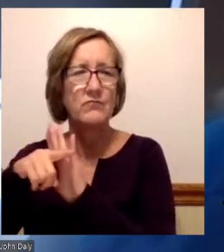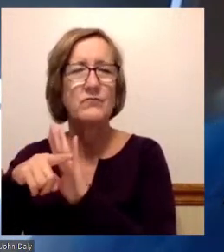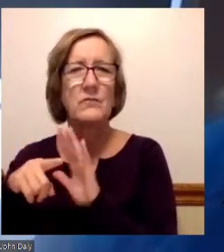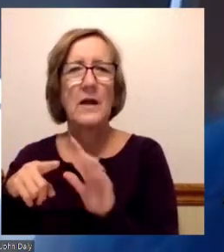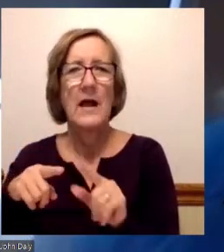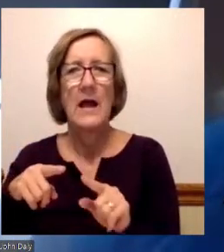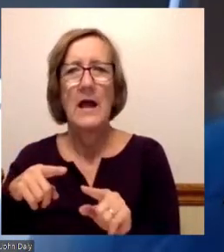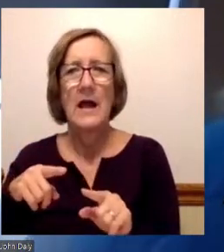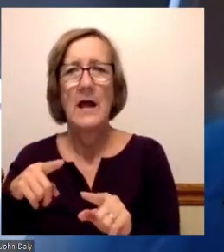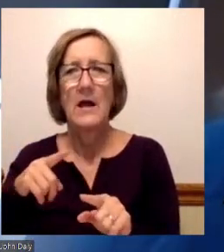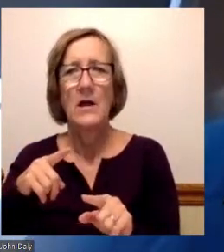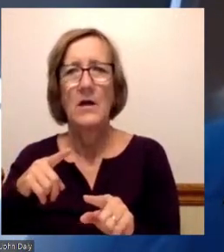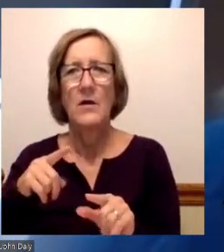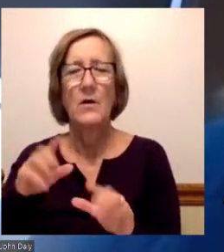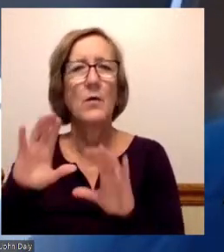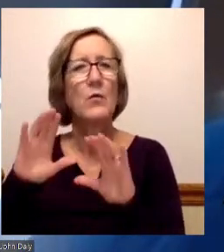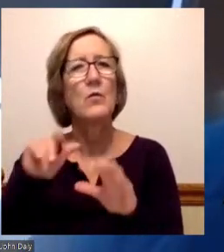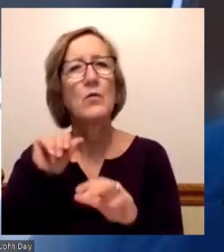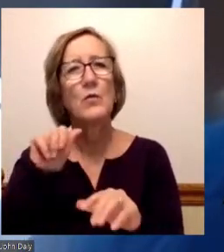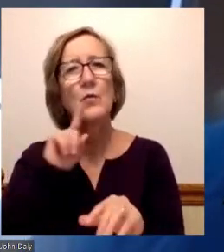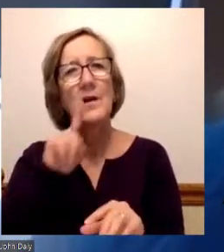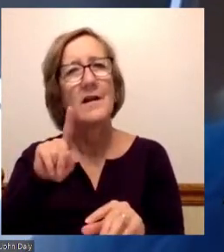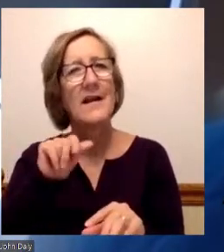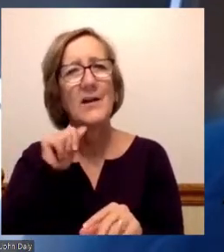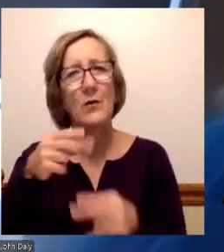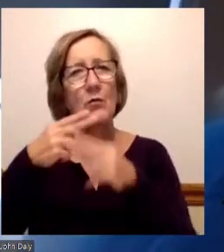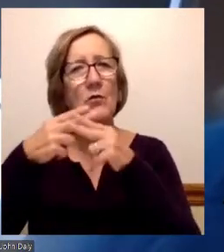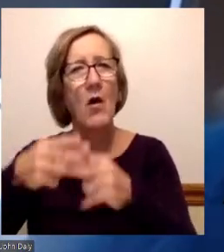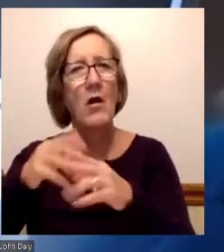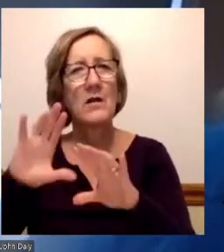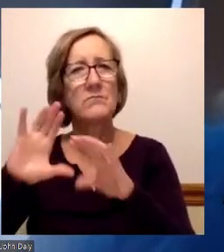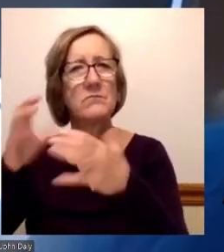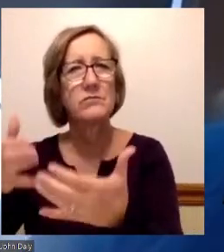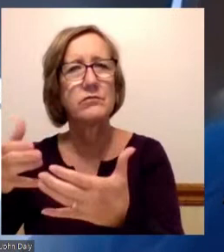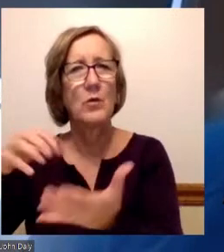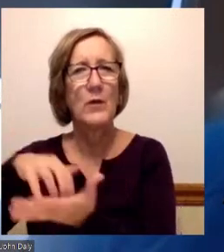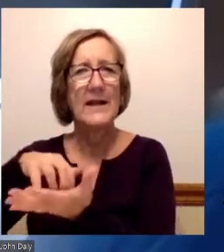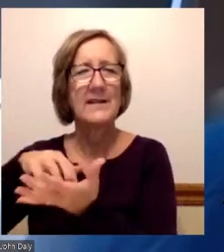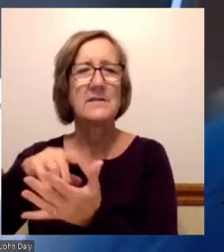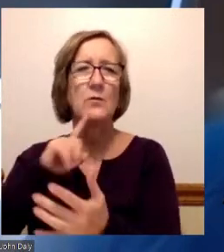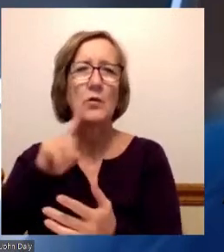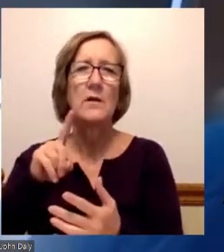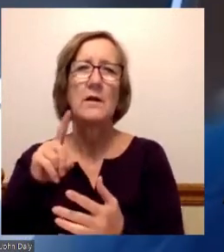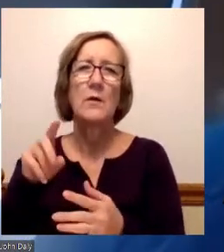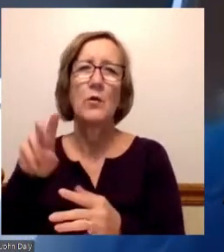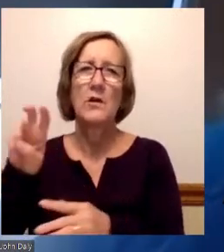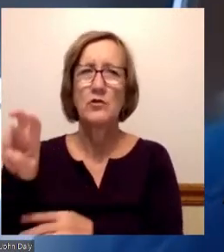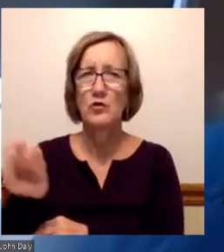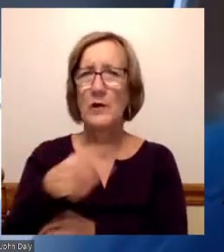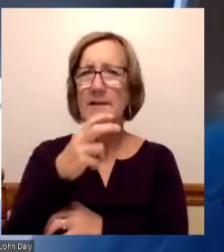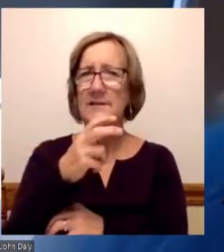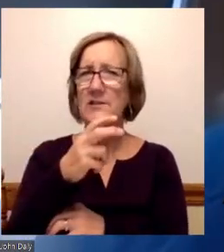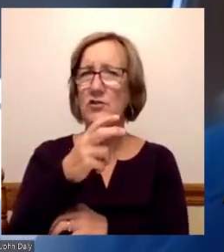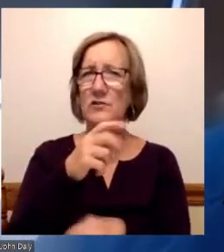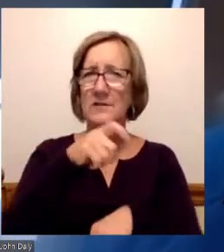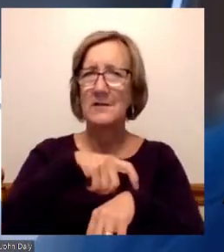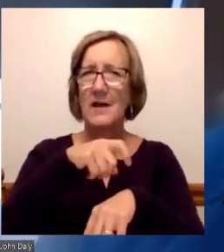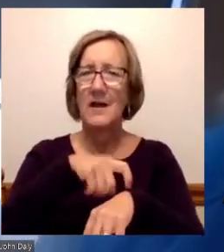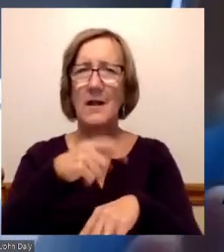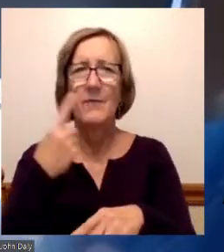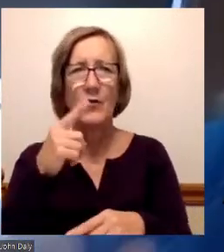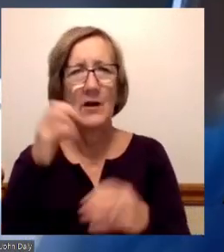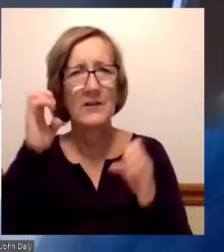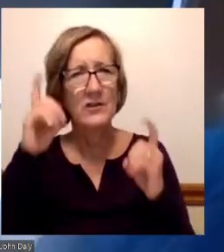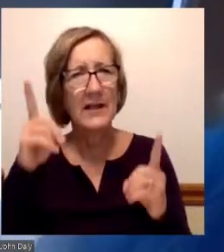Don't categorize it as being a weakness. We're at a transition point, both in training and education and responding to